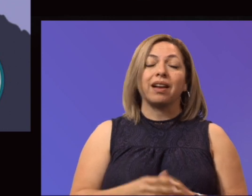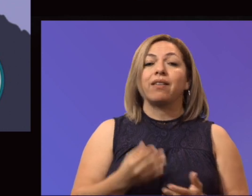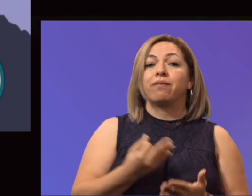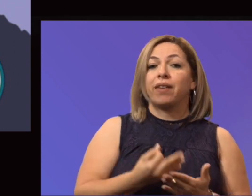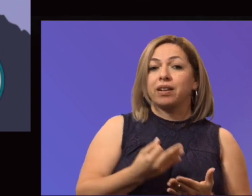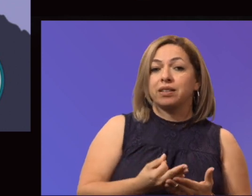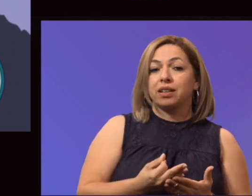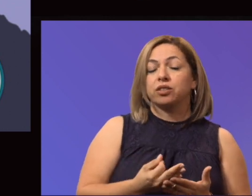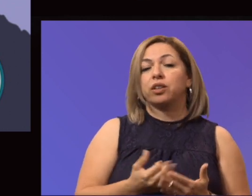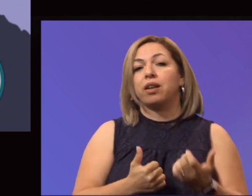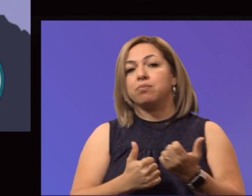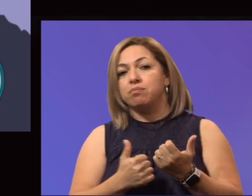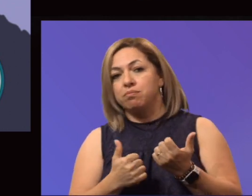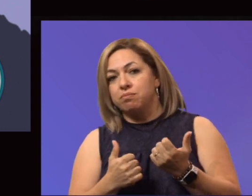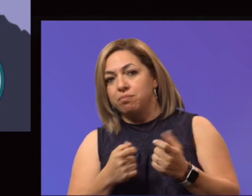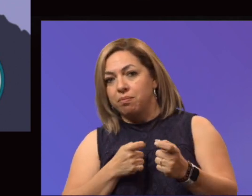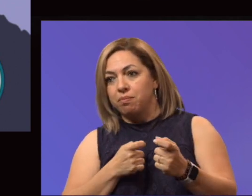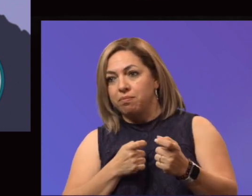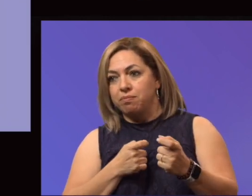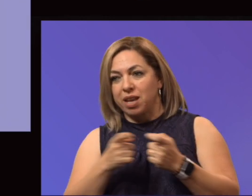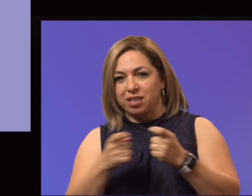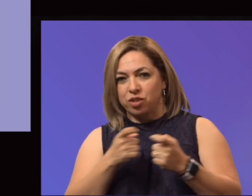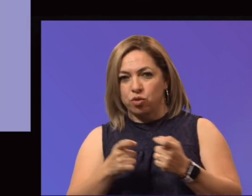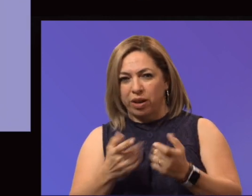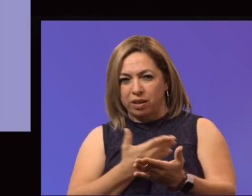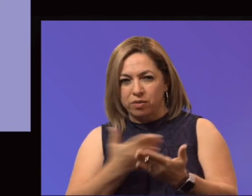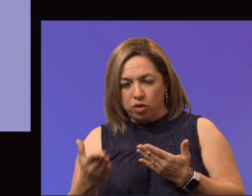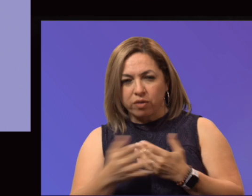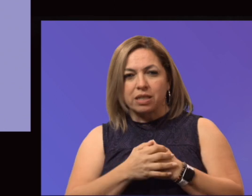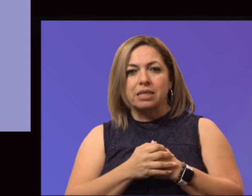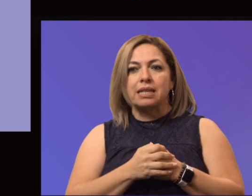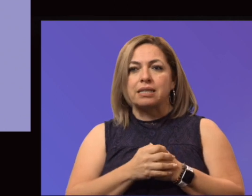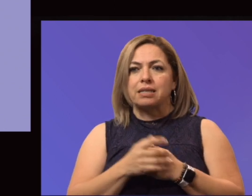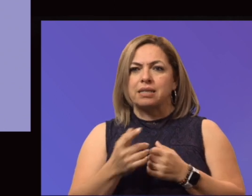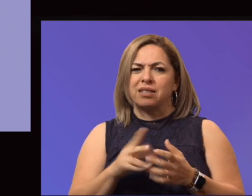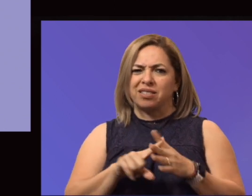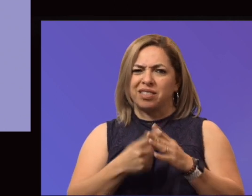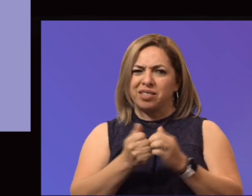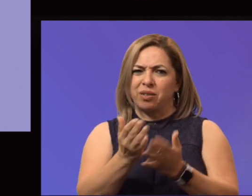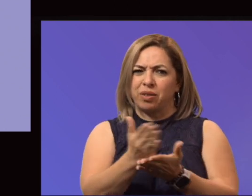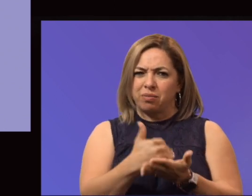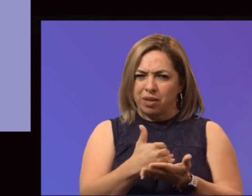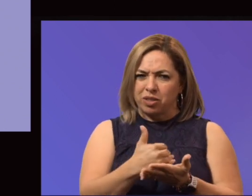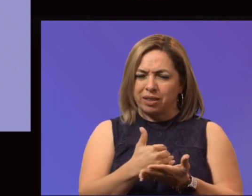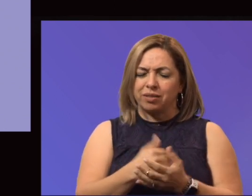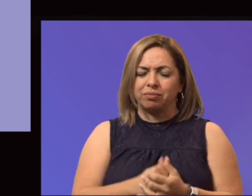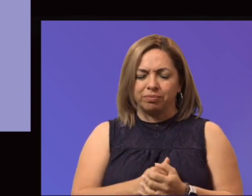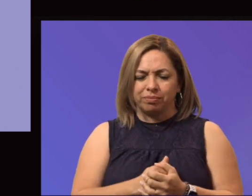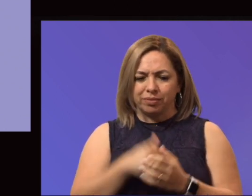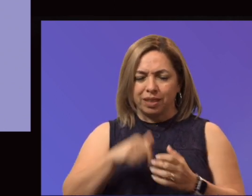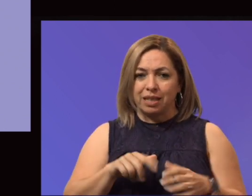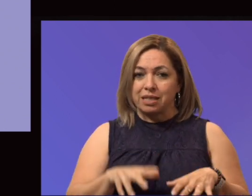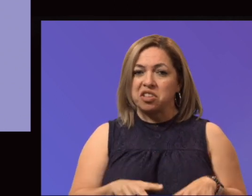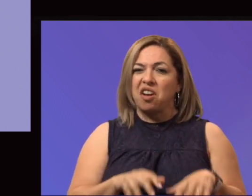administrative services. Vice President Shaughnessy and her team, let's start with the budget. So this is our adopted budget.